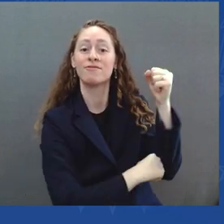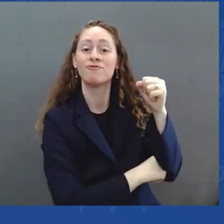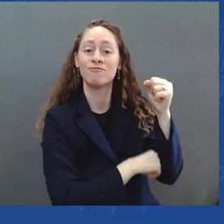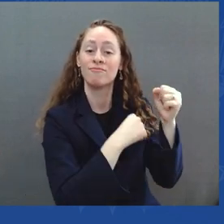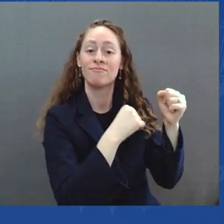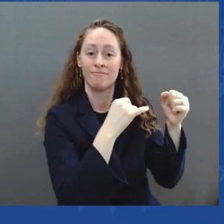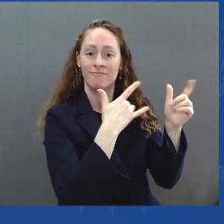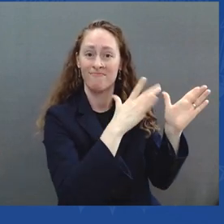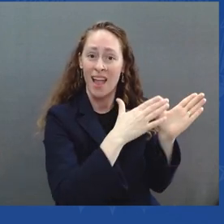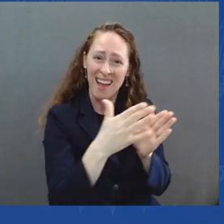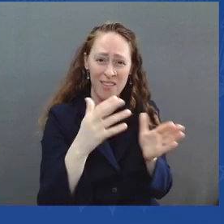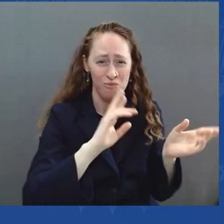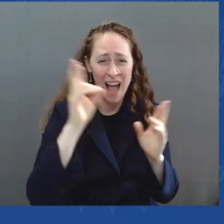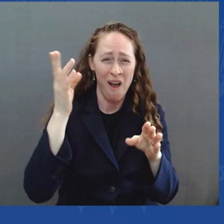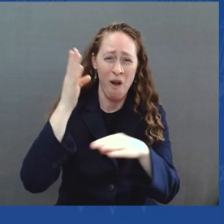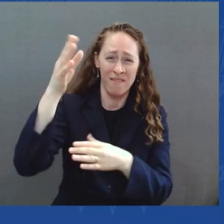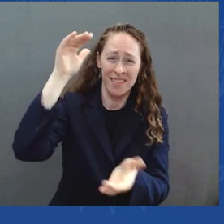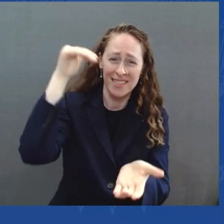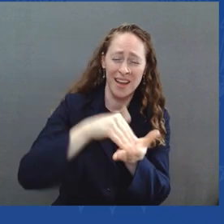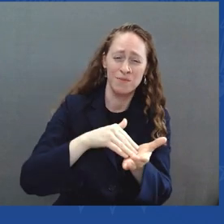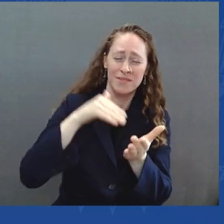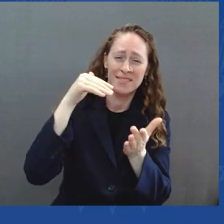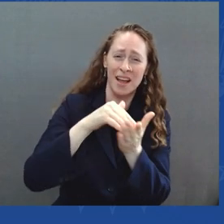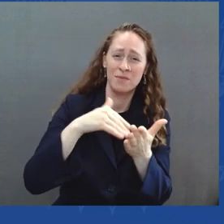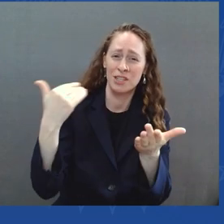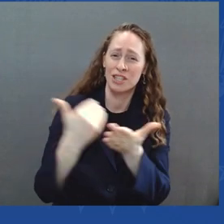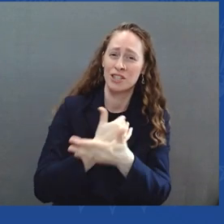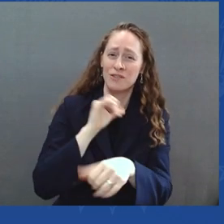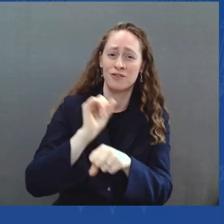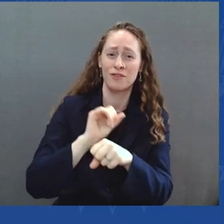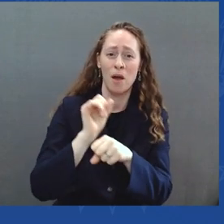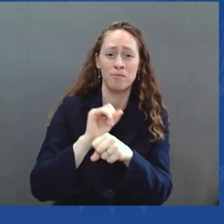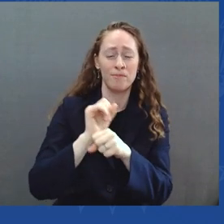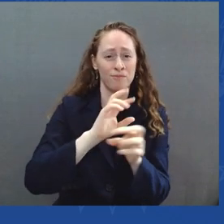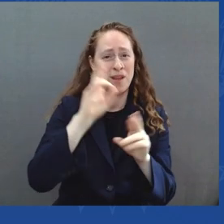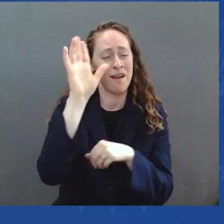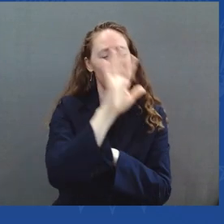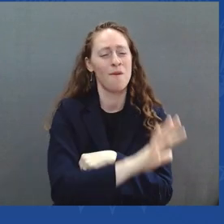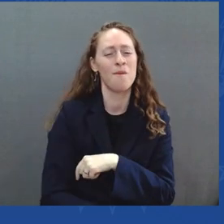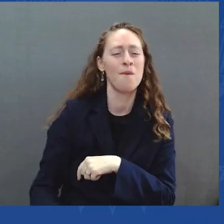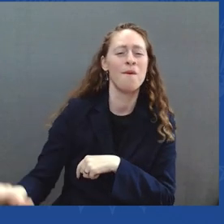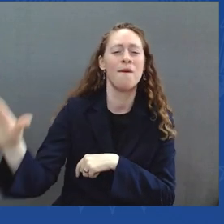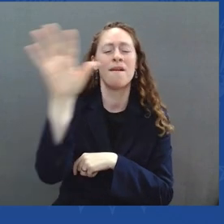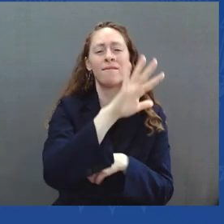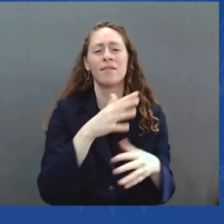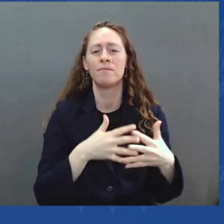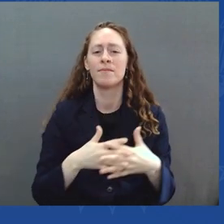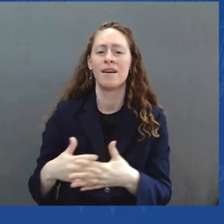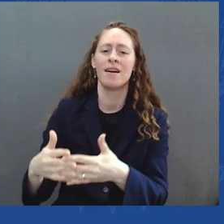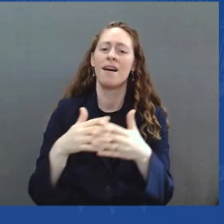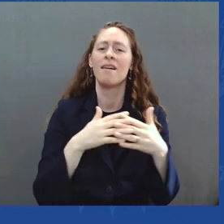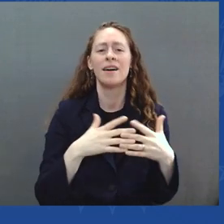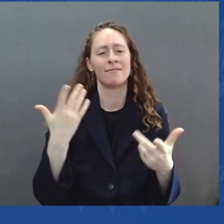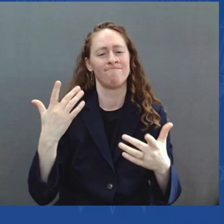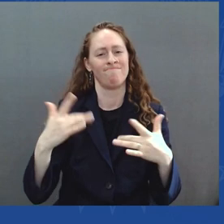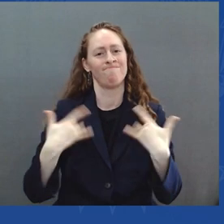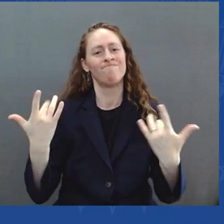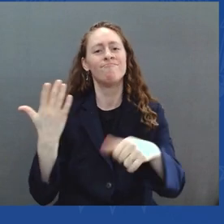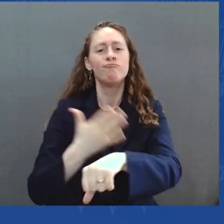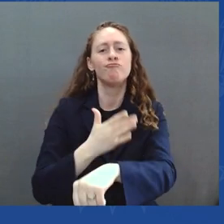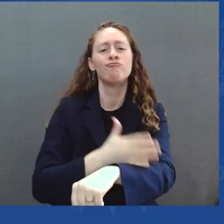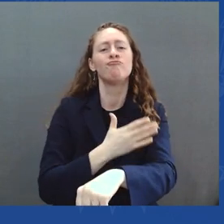50 states rebuilding America. We're building a recovery worthy of American workers, strong and resilient.